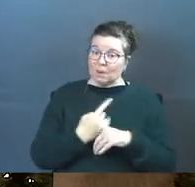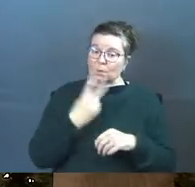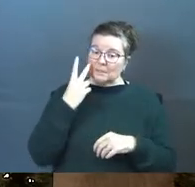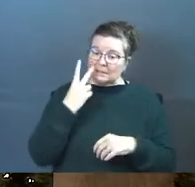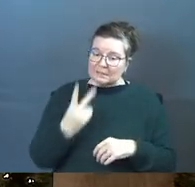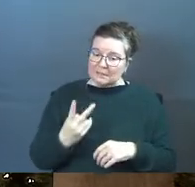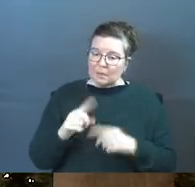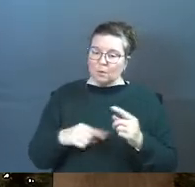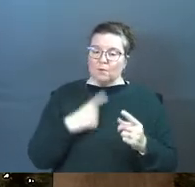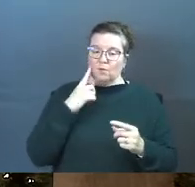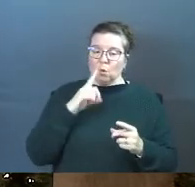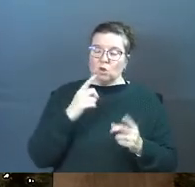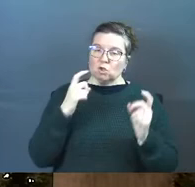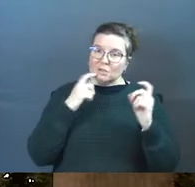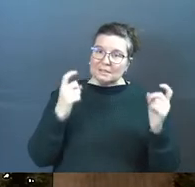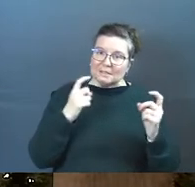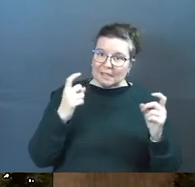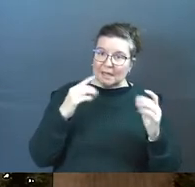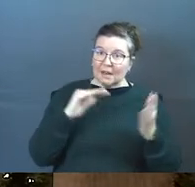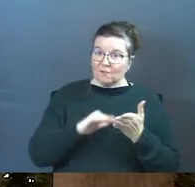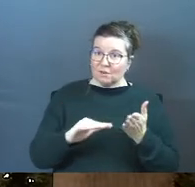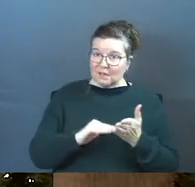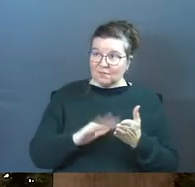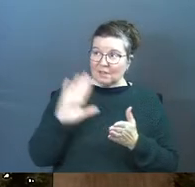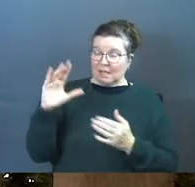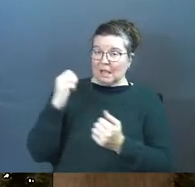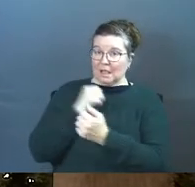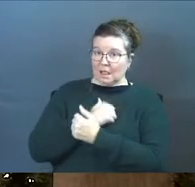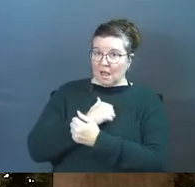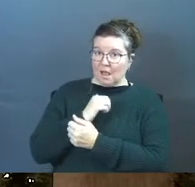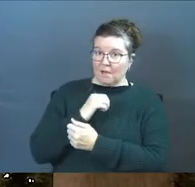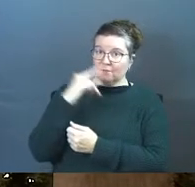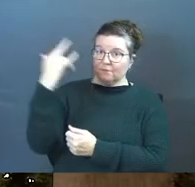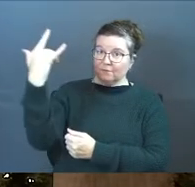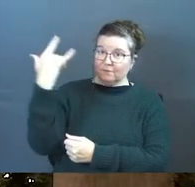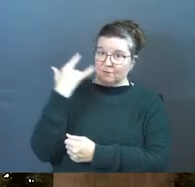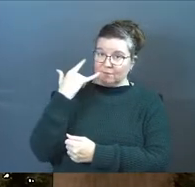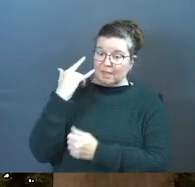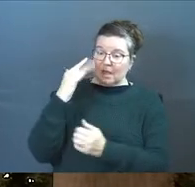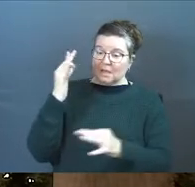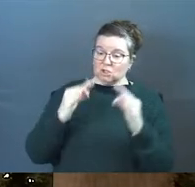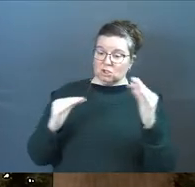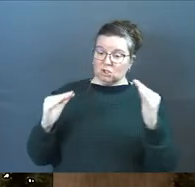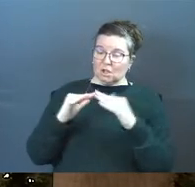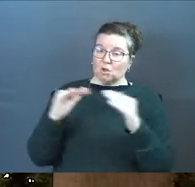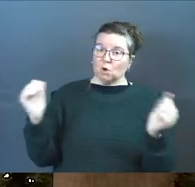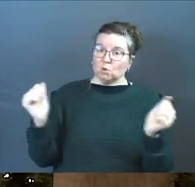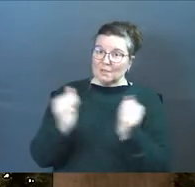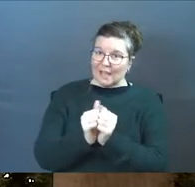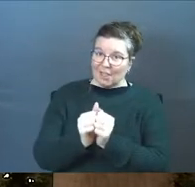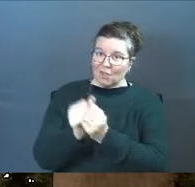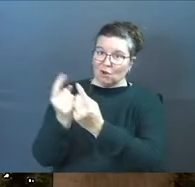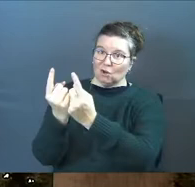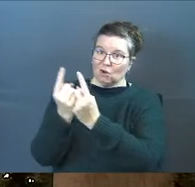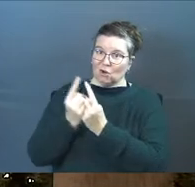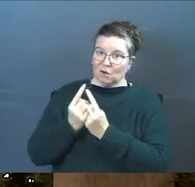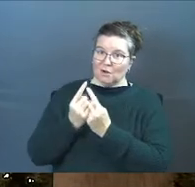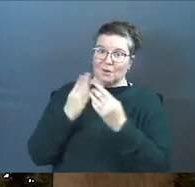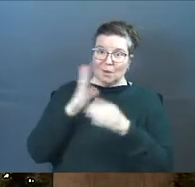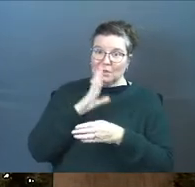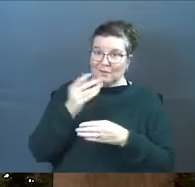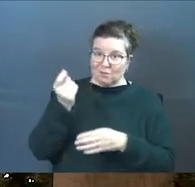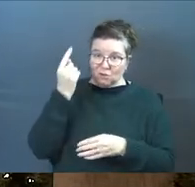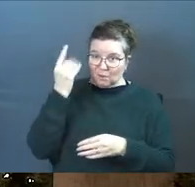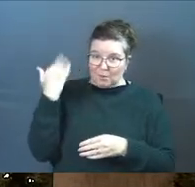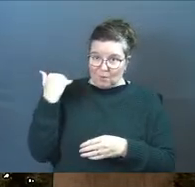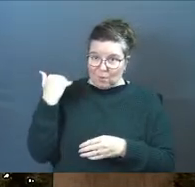what you're going to see when it comes to your sin and forgiveness is that his love and his justice come together in a way that maybe you've